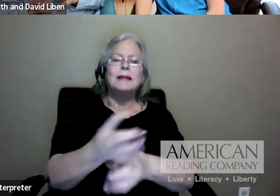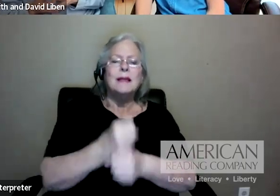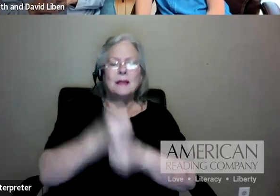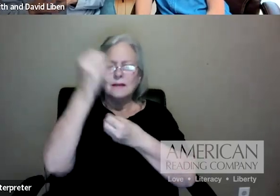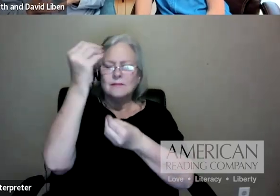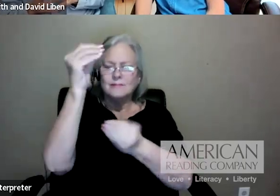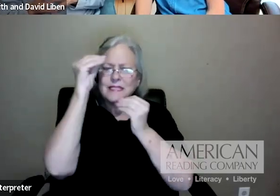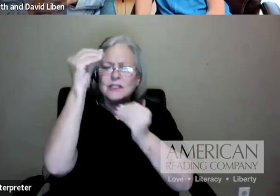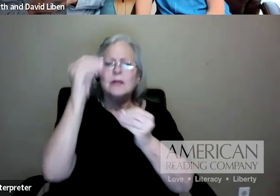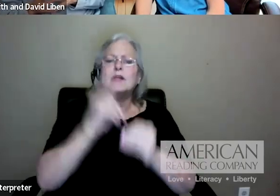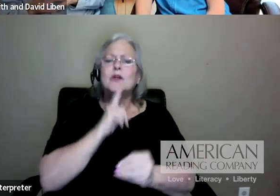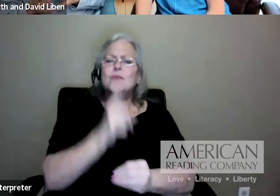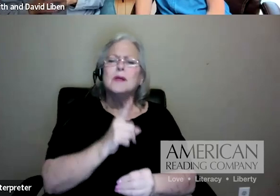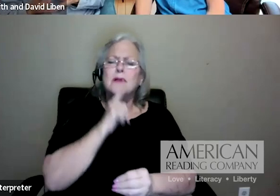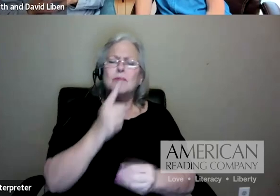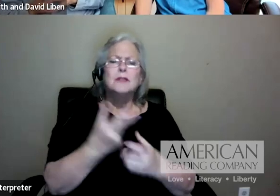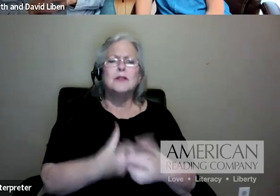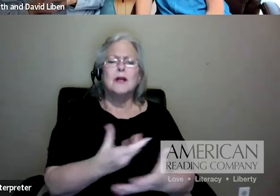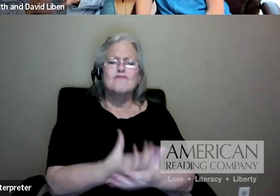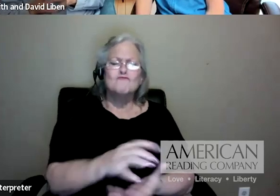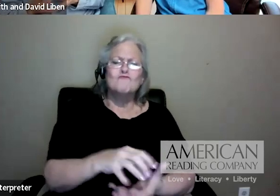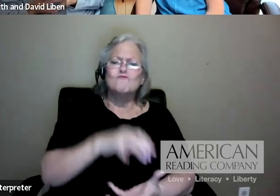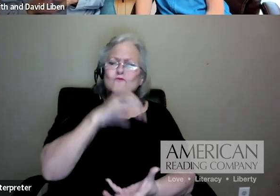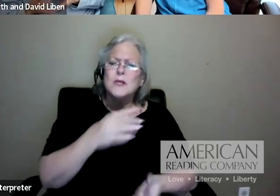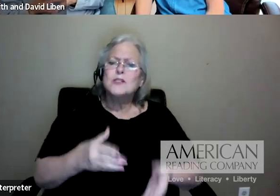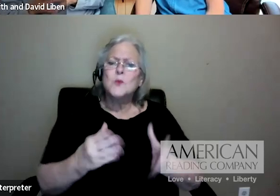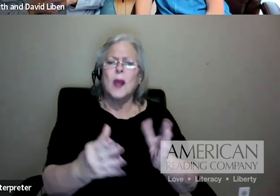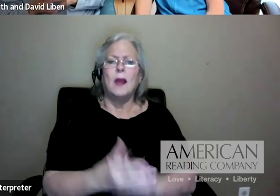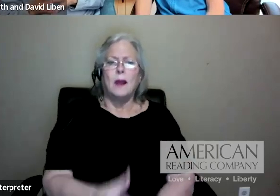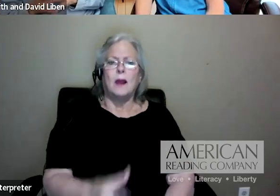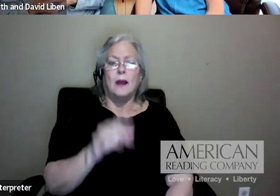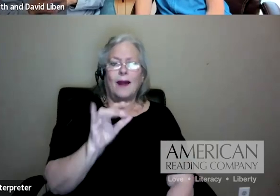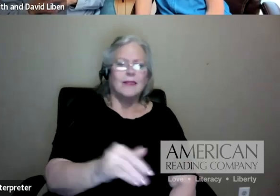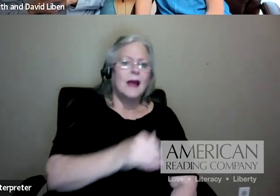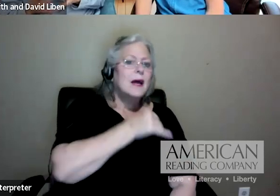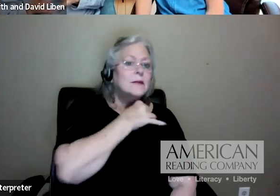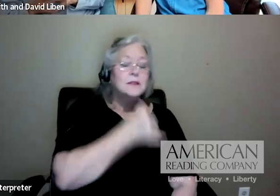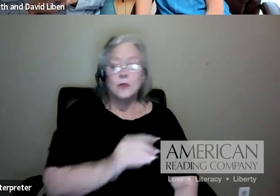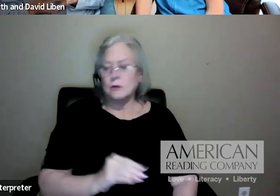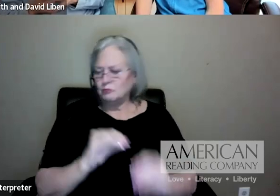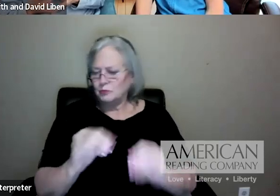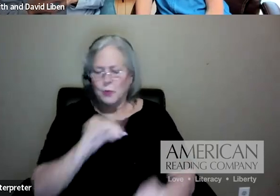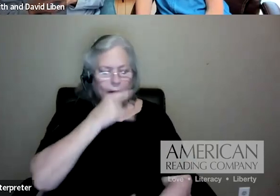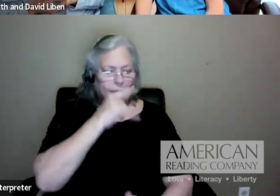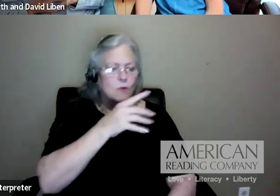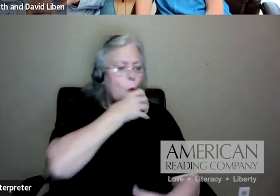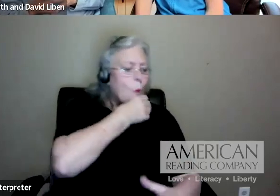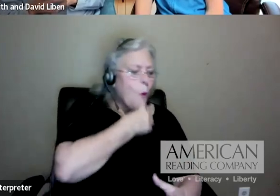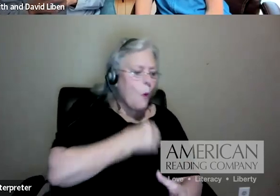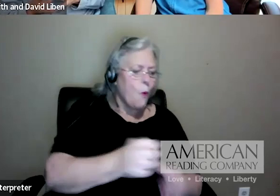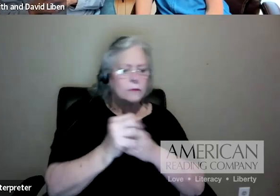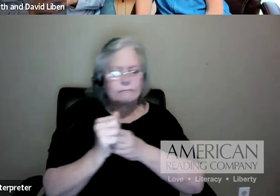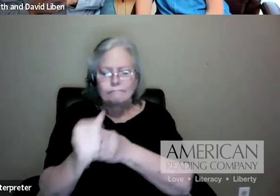putting kids into, dare I say, the old guided reading groups where students